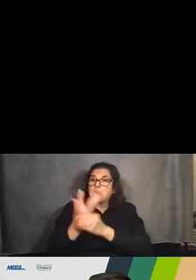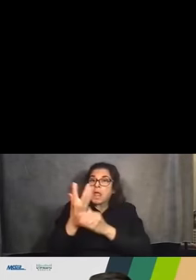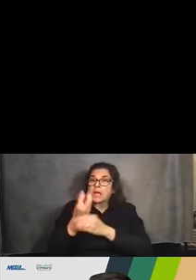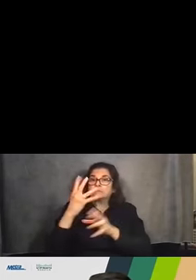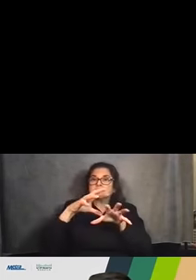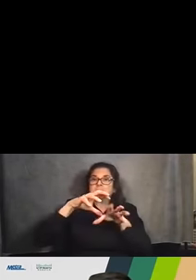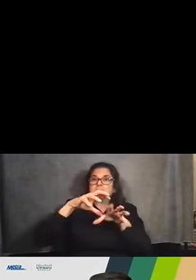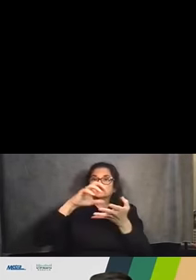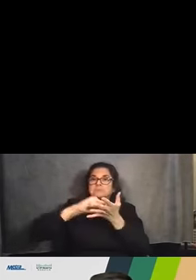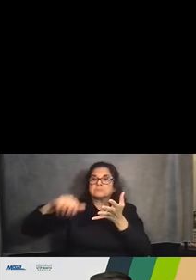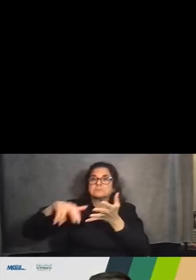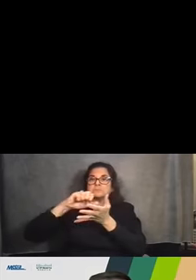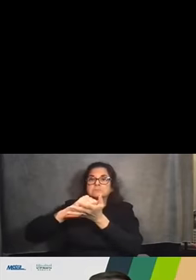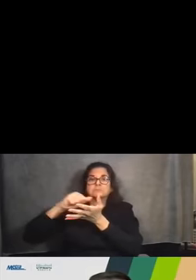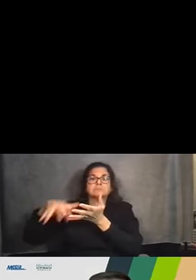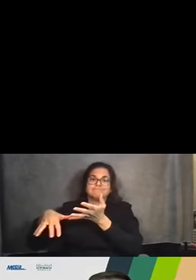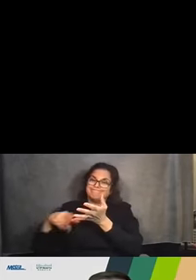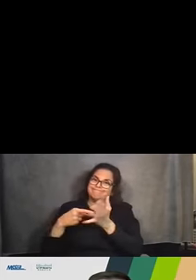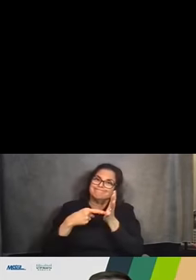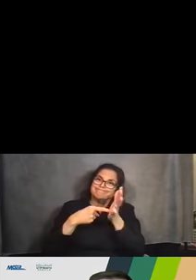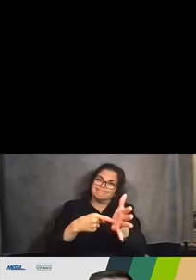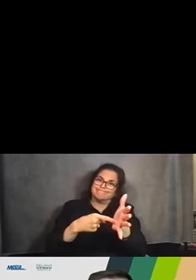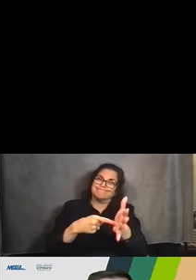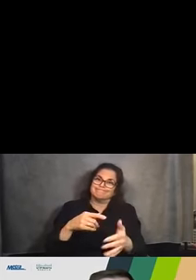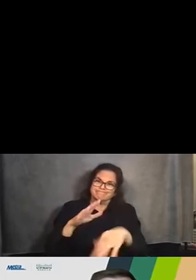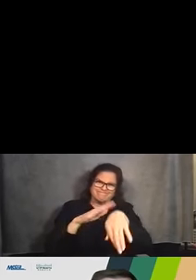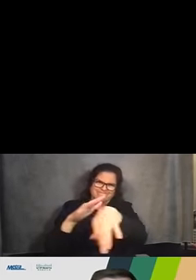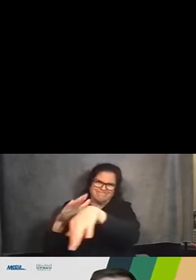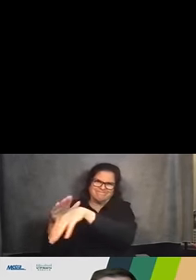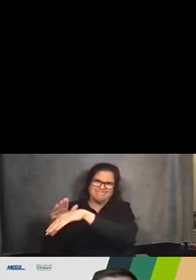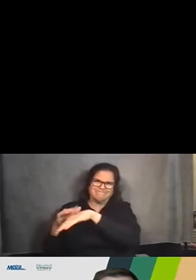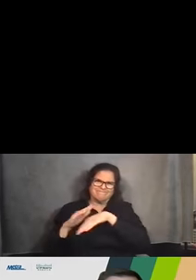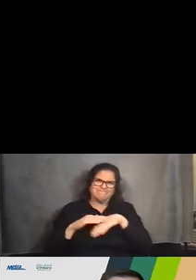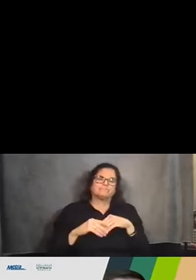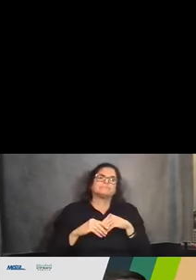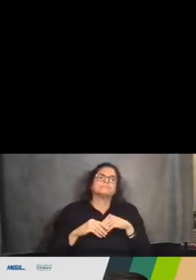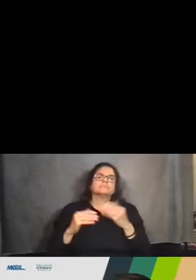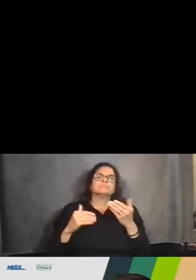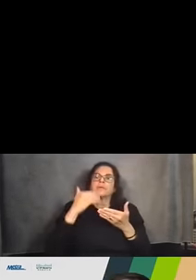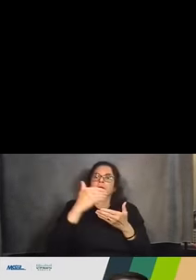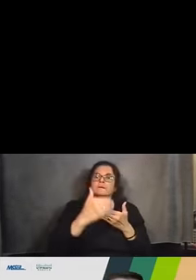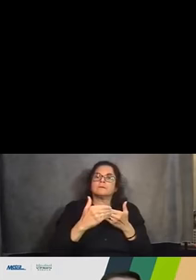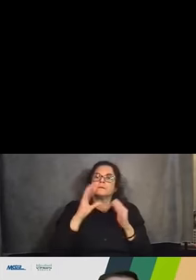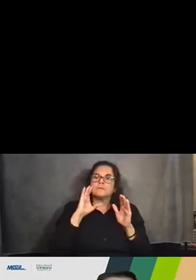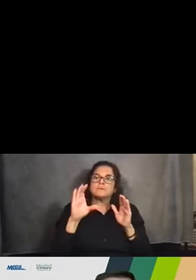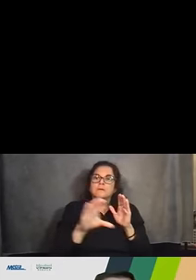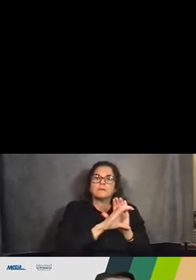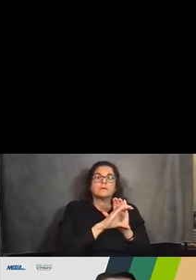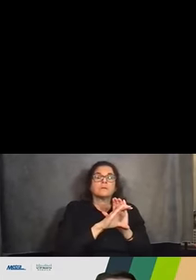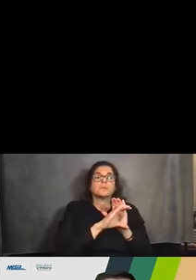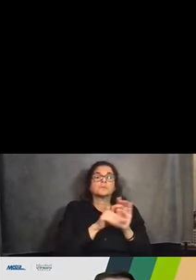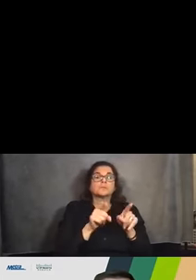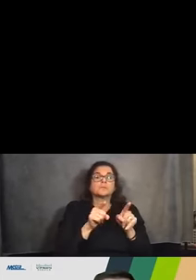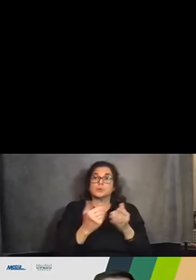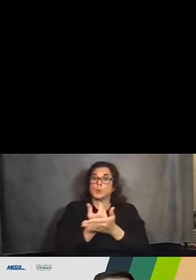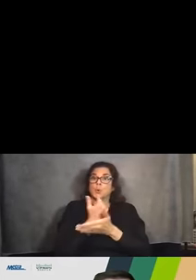And we just wanted to highlight that as part of this presentation and the next, the next slide, you'll see that the new northbound